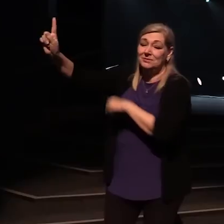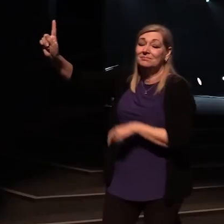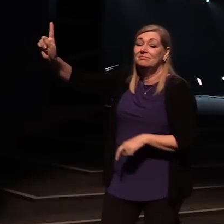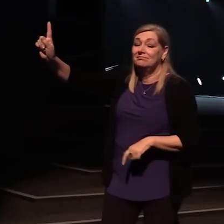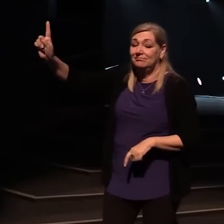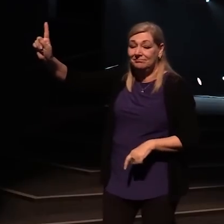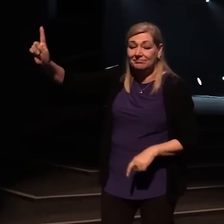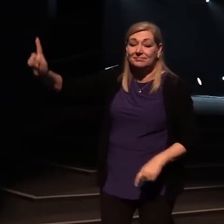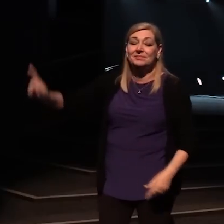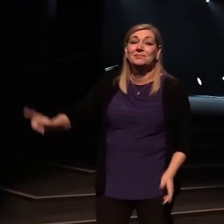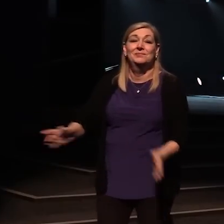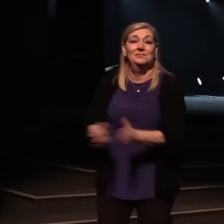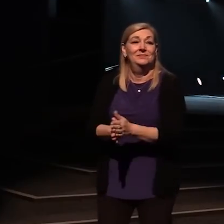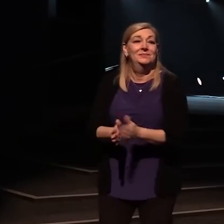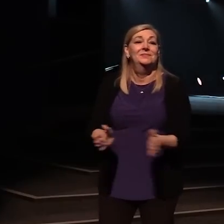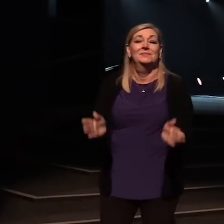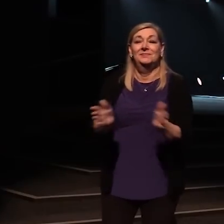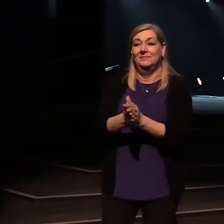Jesus,